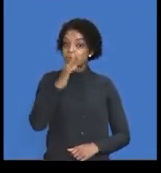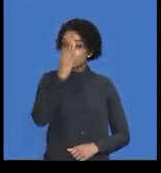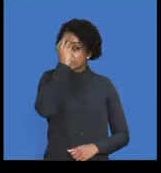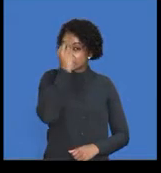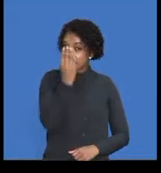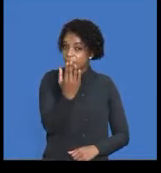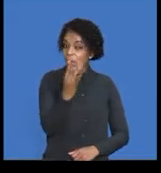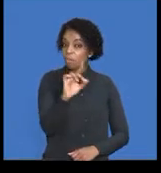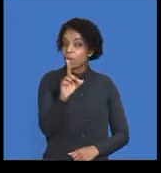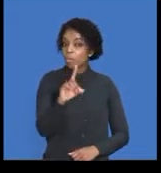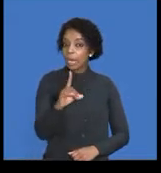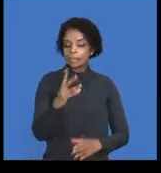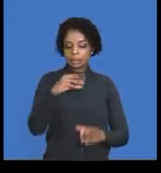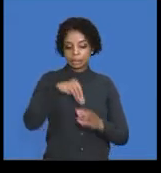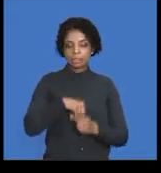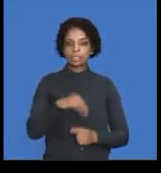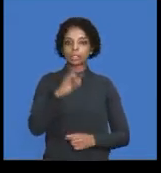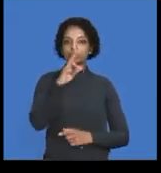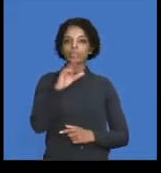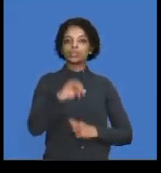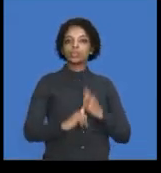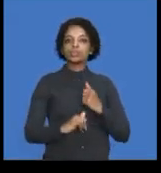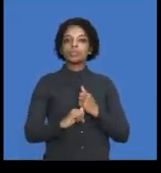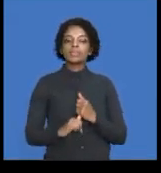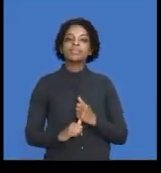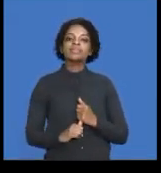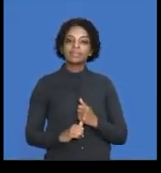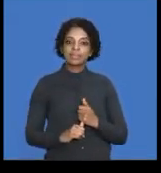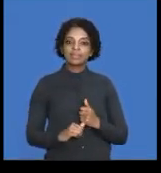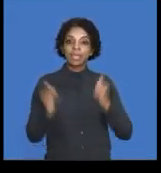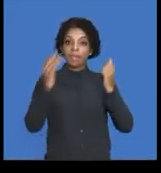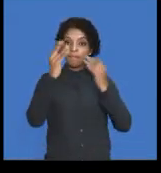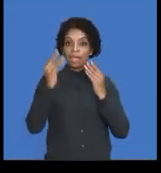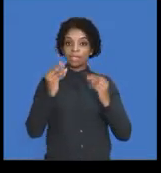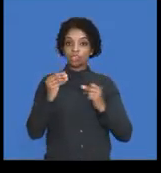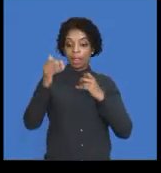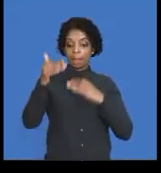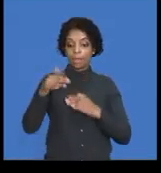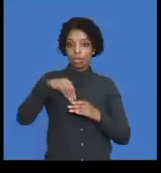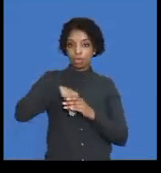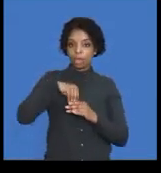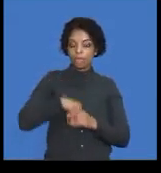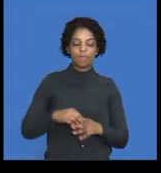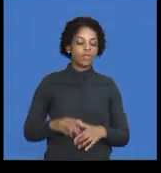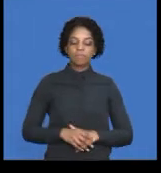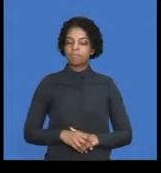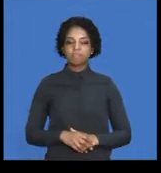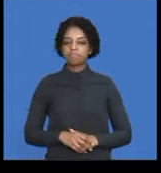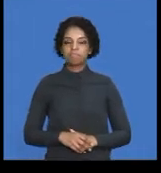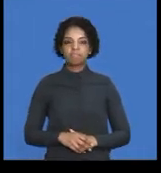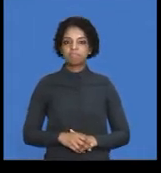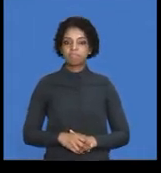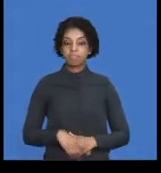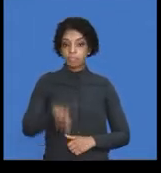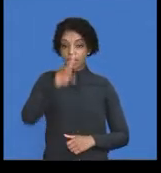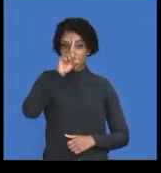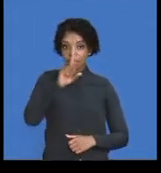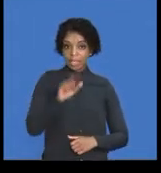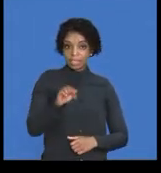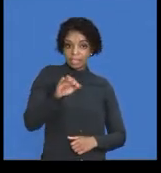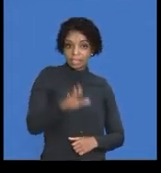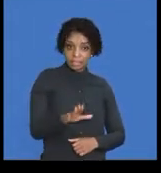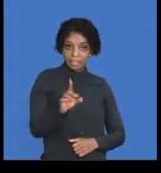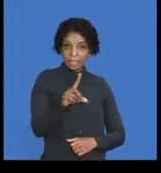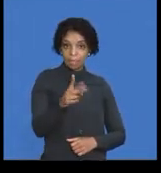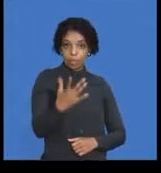it included two months that were not in the financial period. So, the first step that you take there